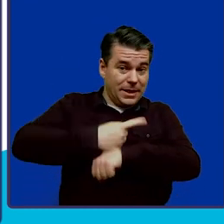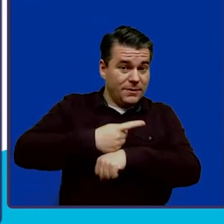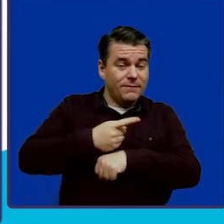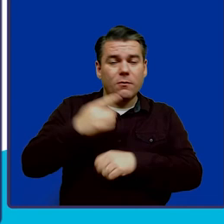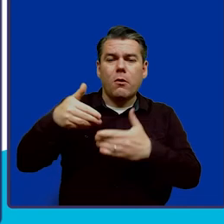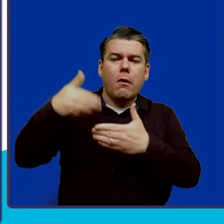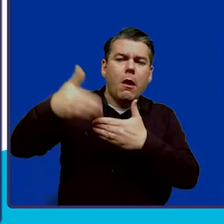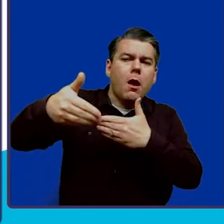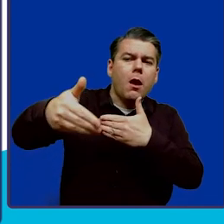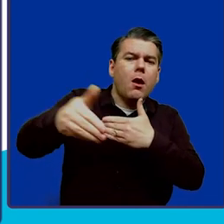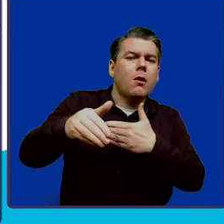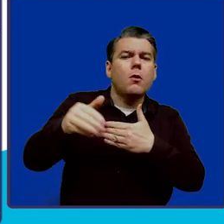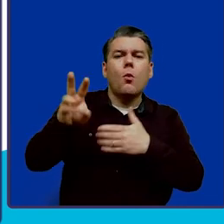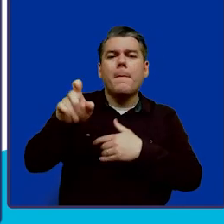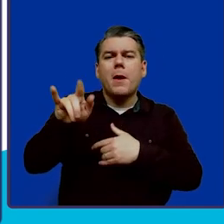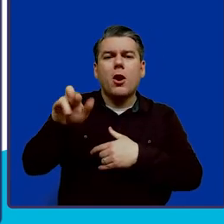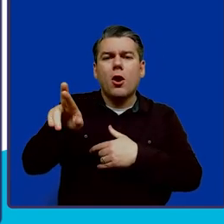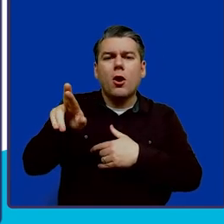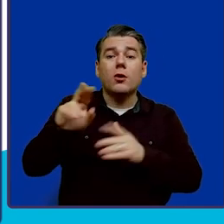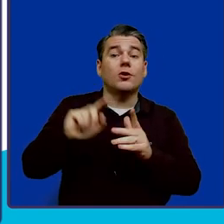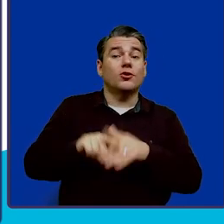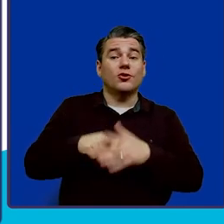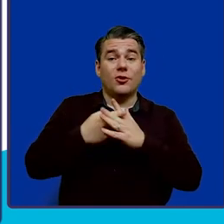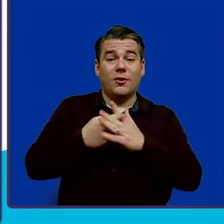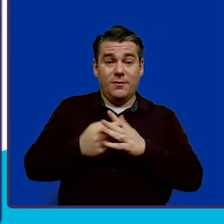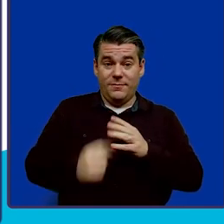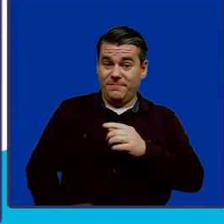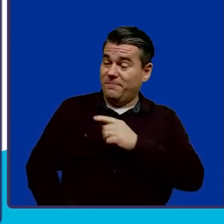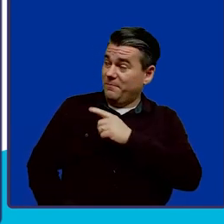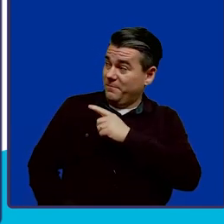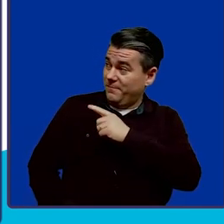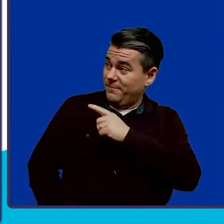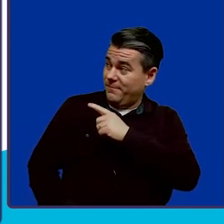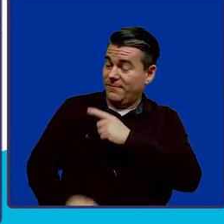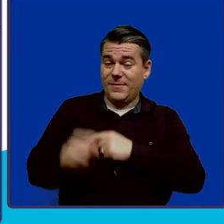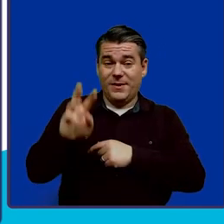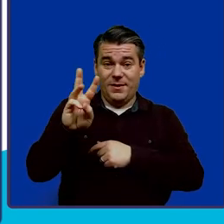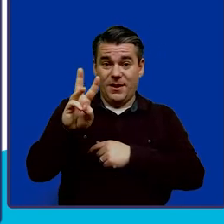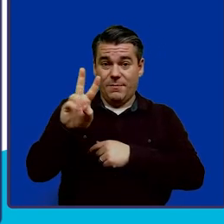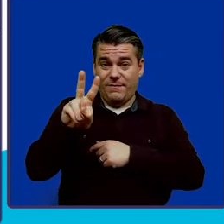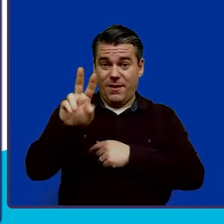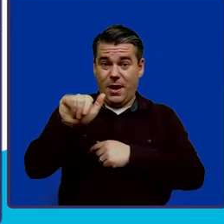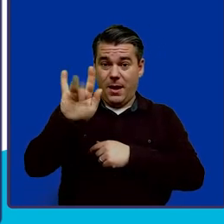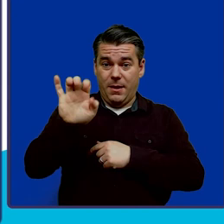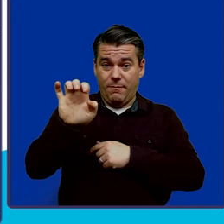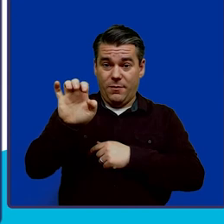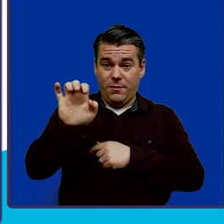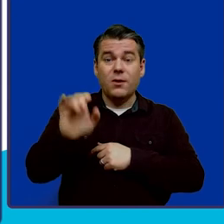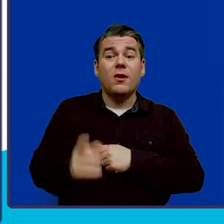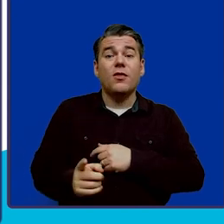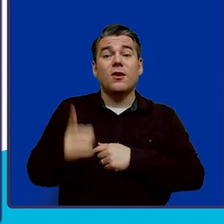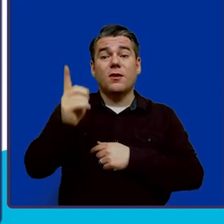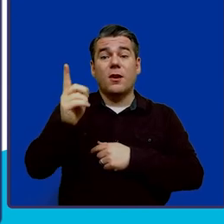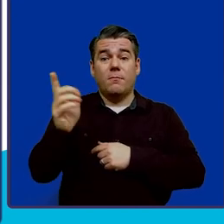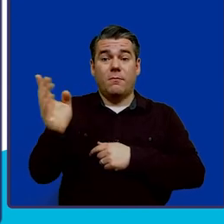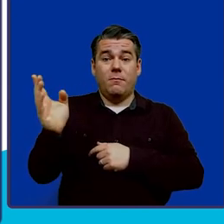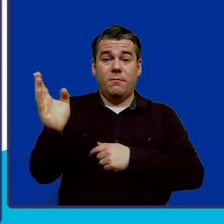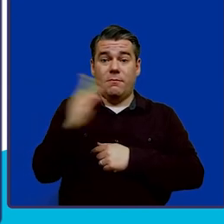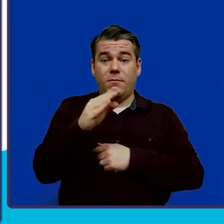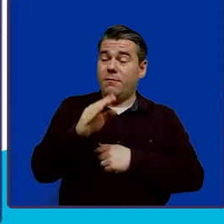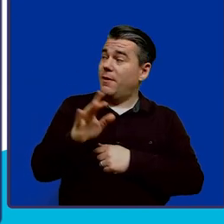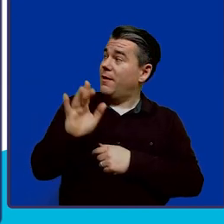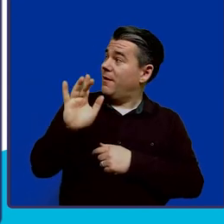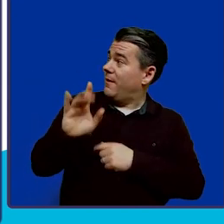upcoming webinar events by starting out at the WB ABLE.com website. At the top of the page, you will see click